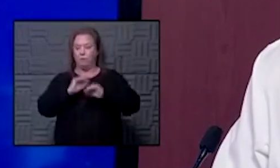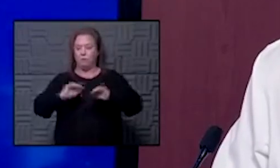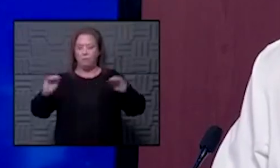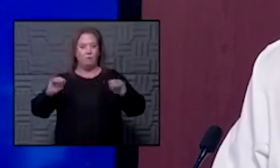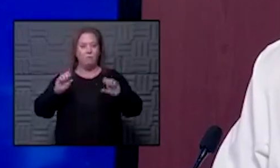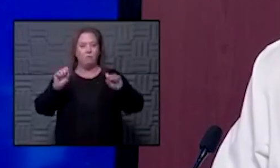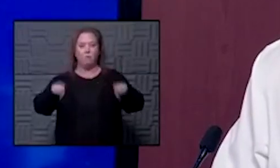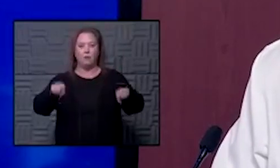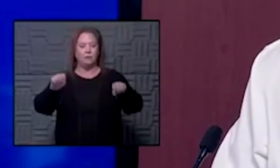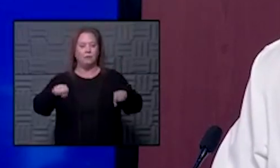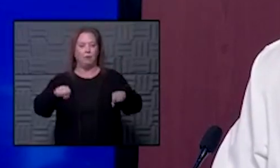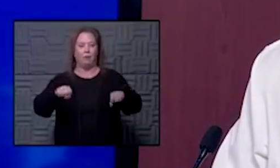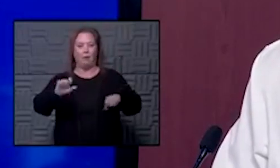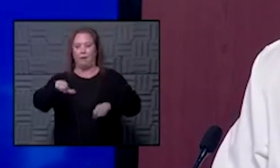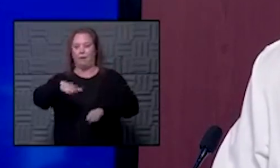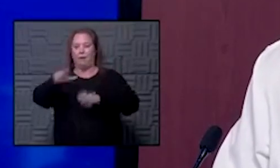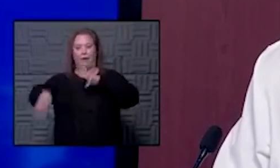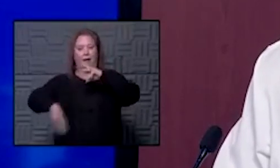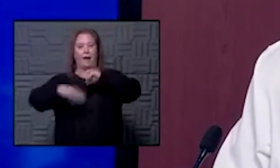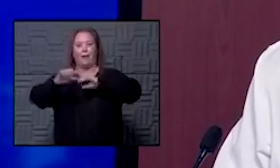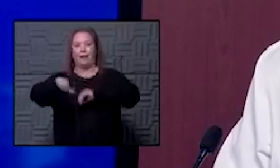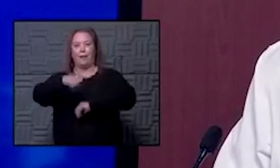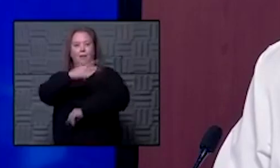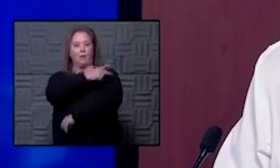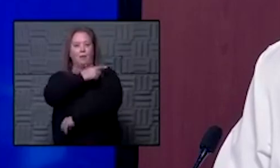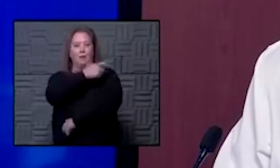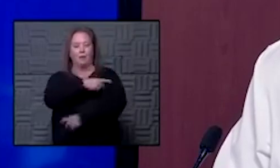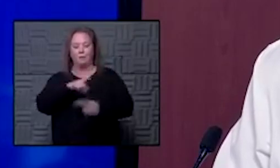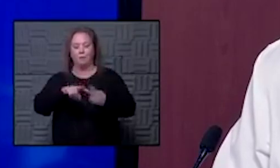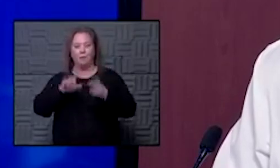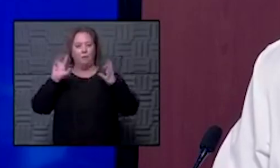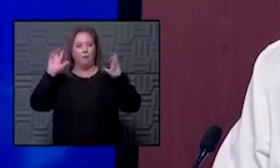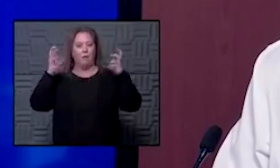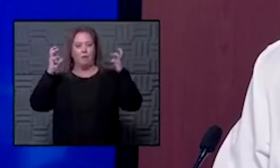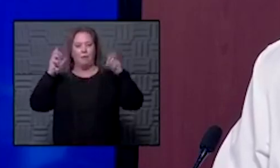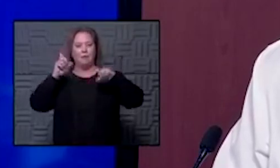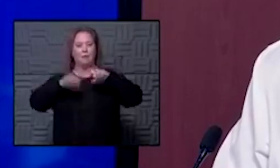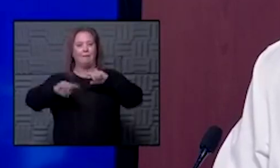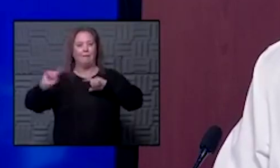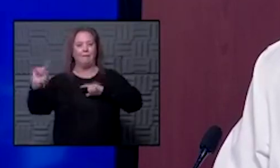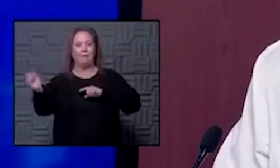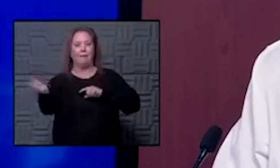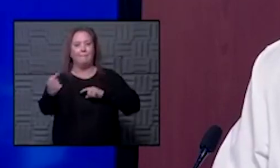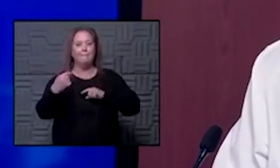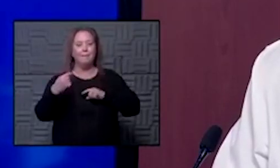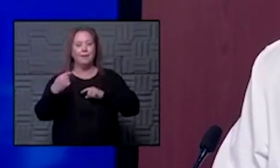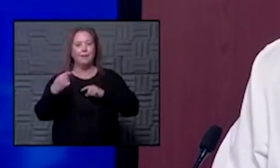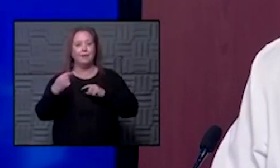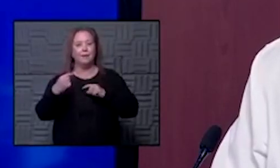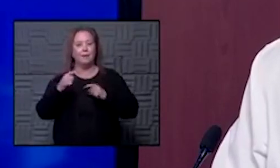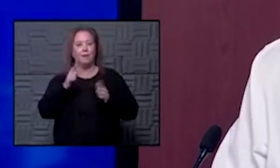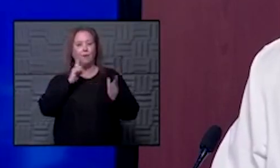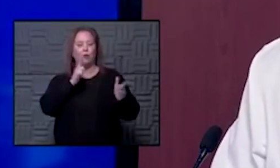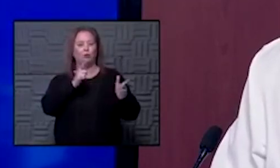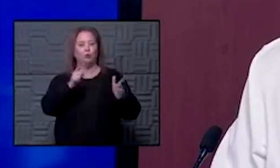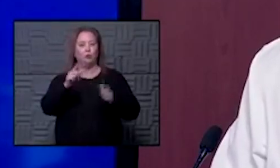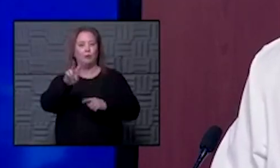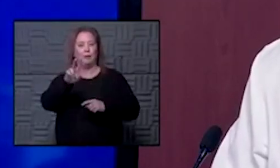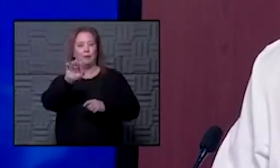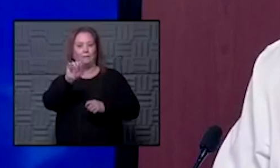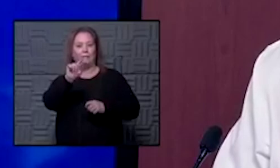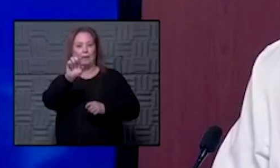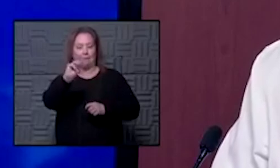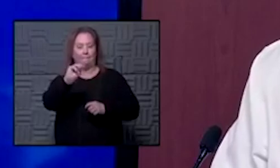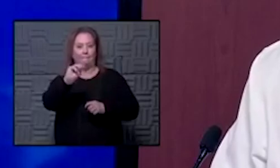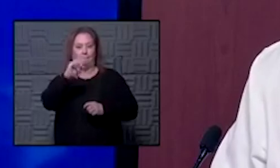patient in an emergency department or an ambulance cannot make it to um to a shooting victim uh call